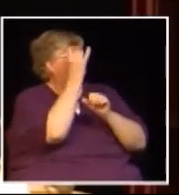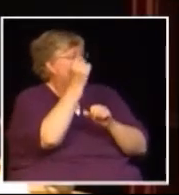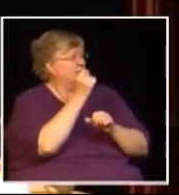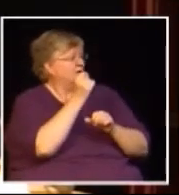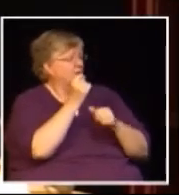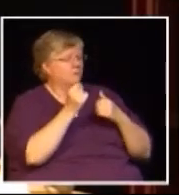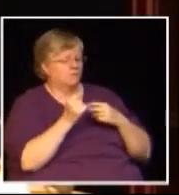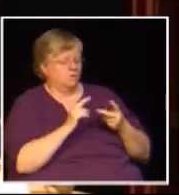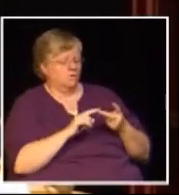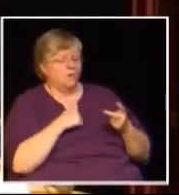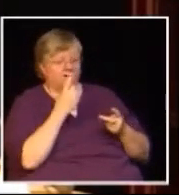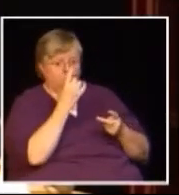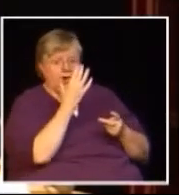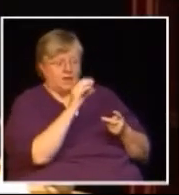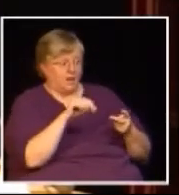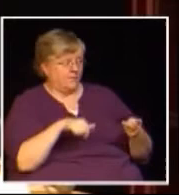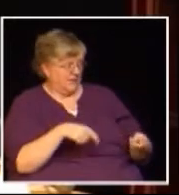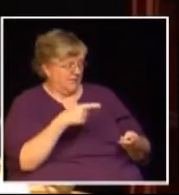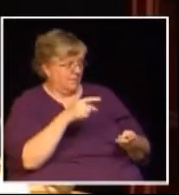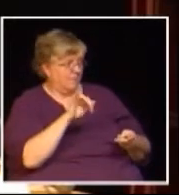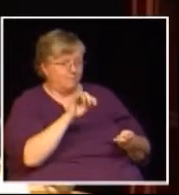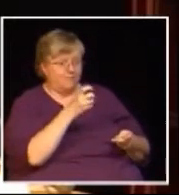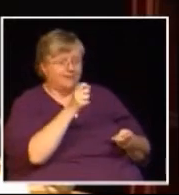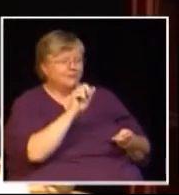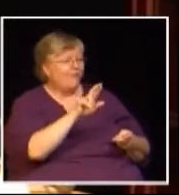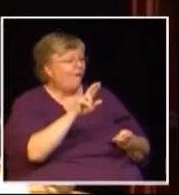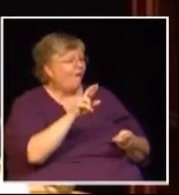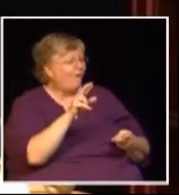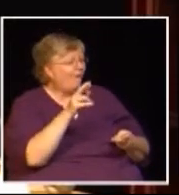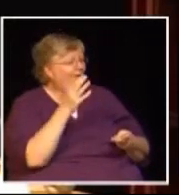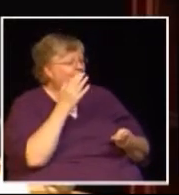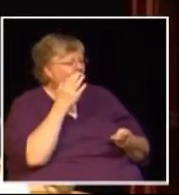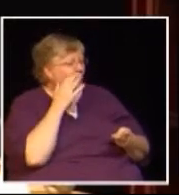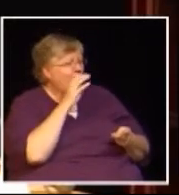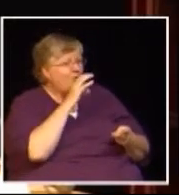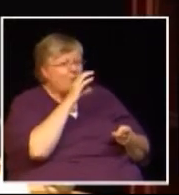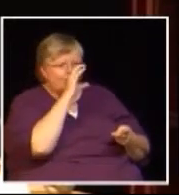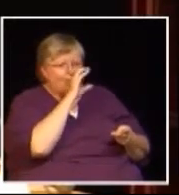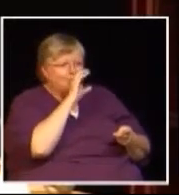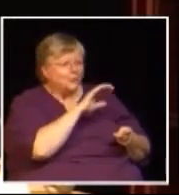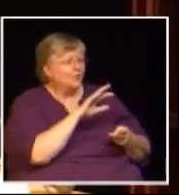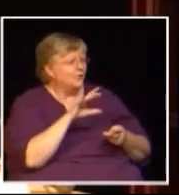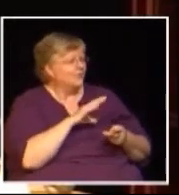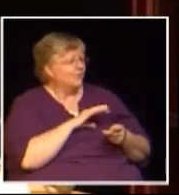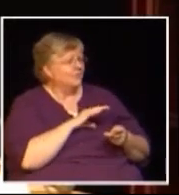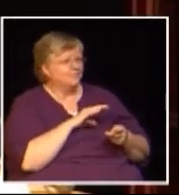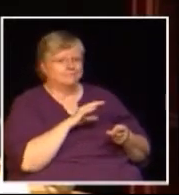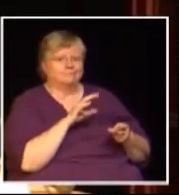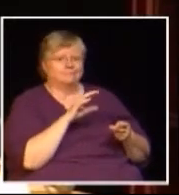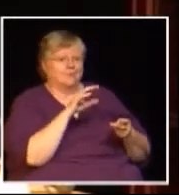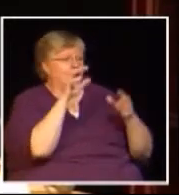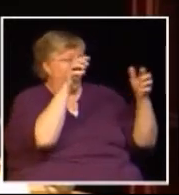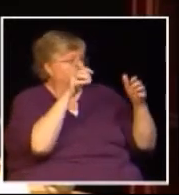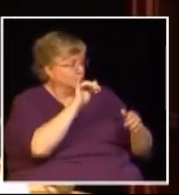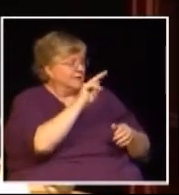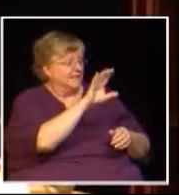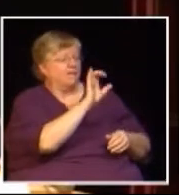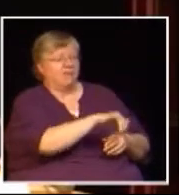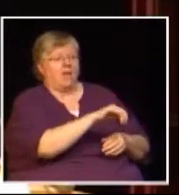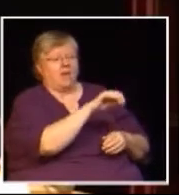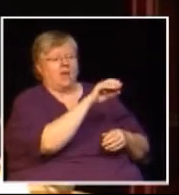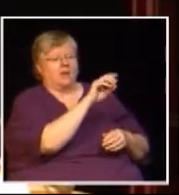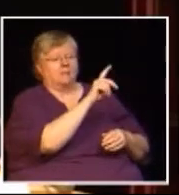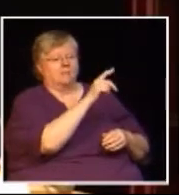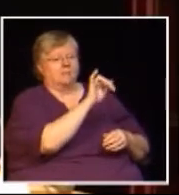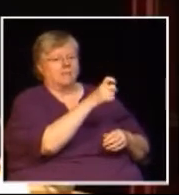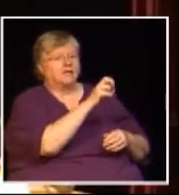called Pixar which is only located in one other location outside the US and it was Vancouver after doing a worldwide search the reason they